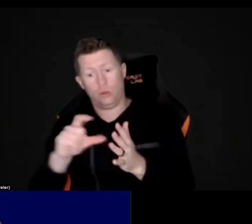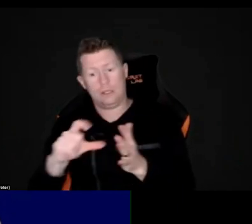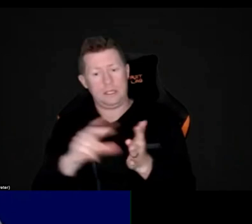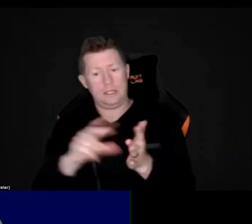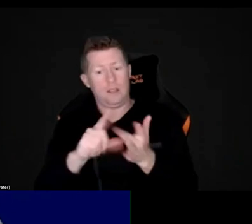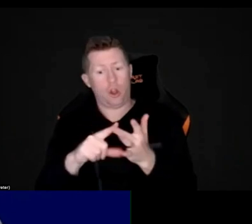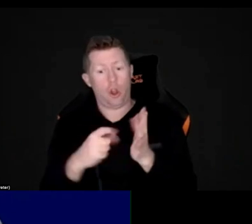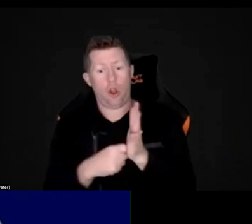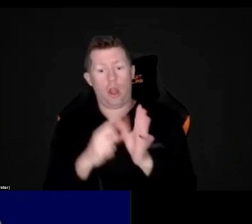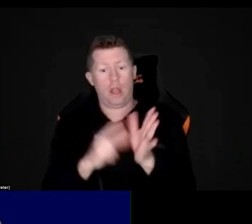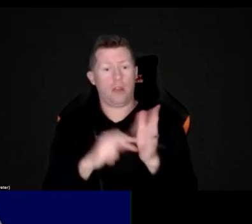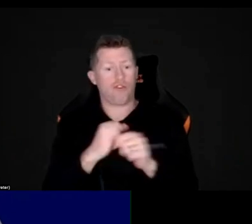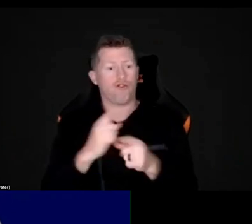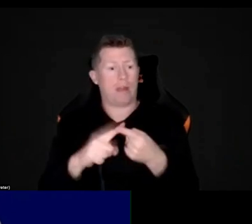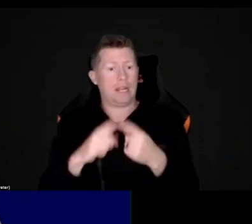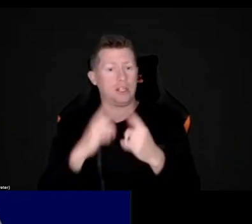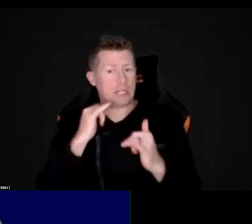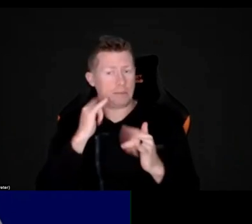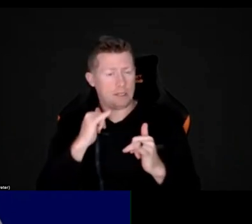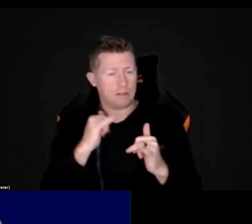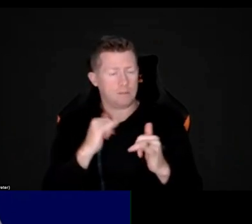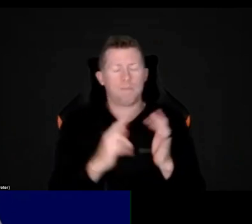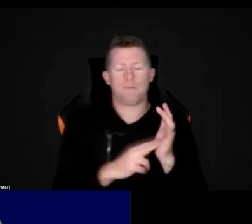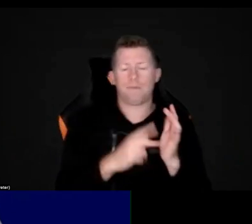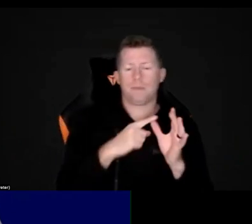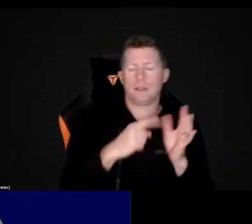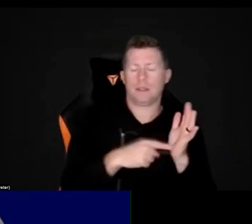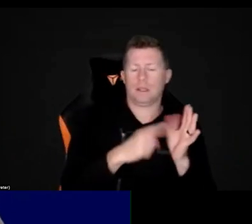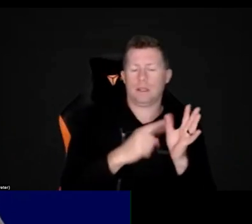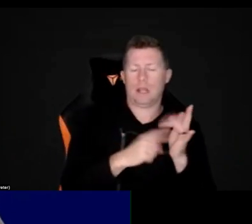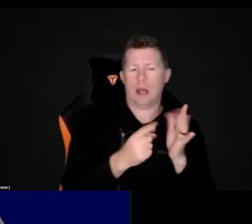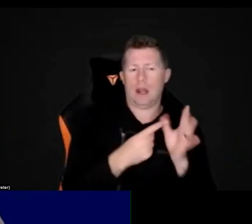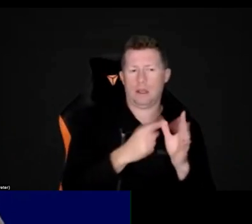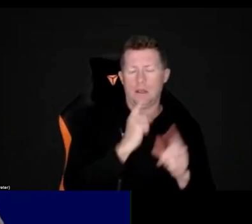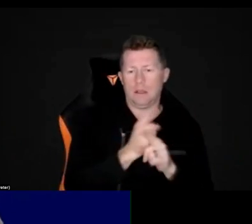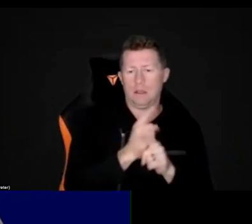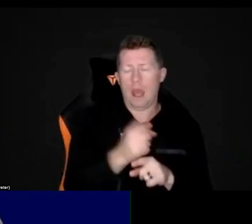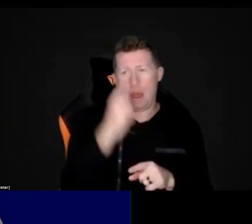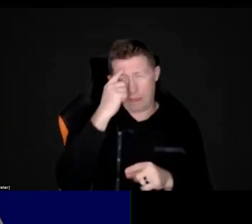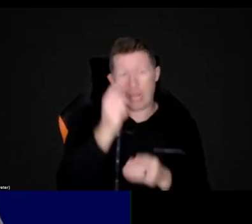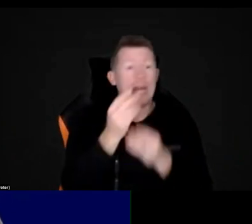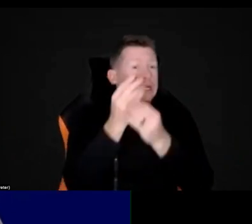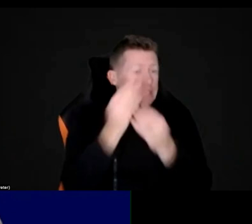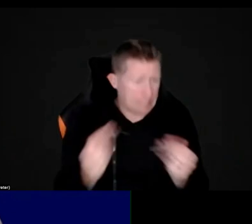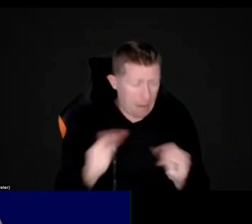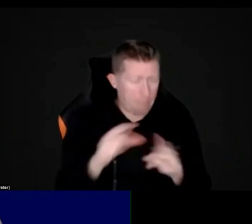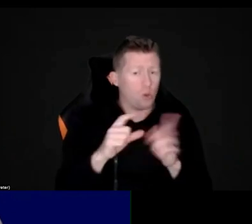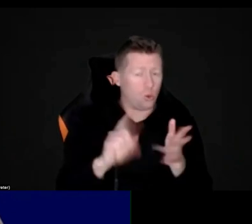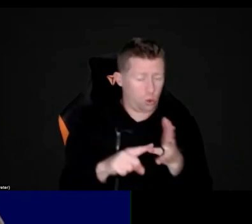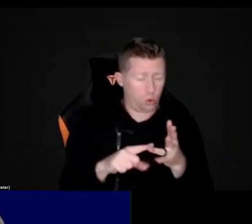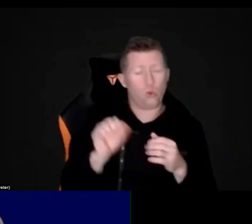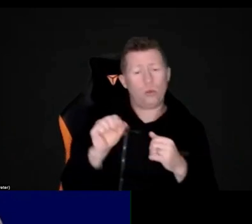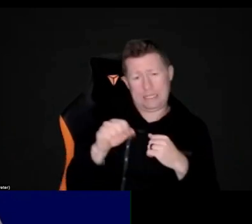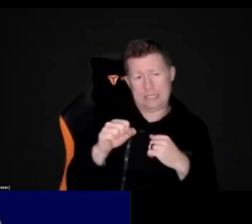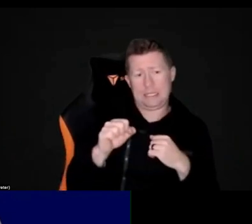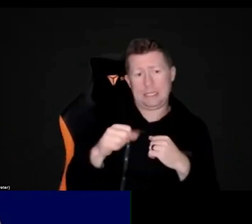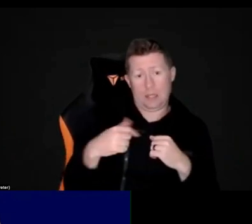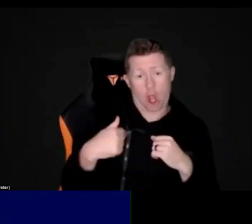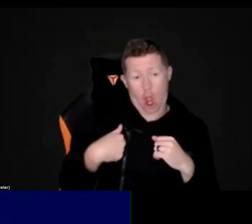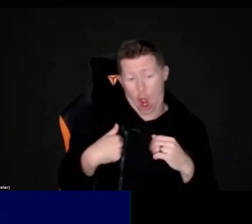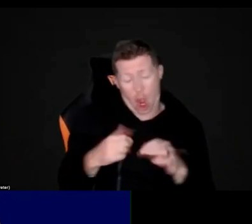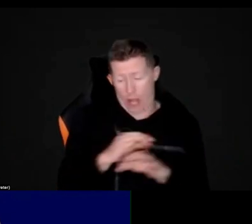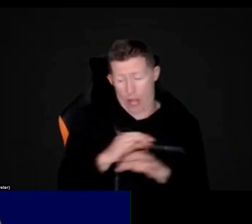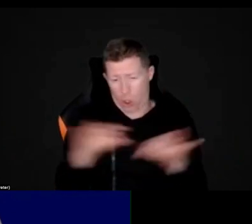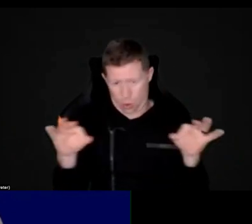It's, it's, I do think that some orthoptists do CVI range assessments. I don't.